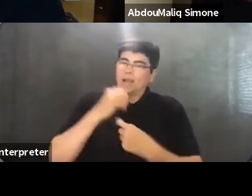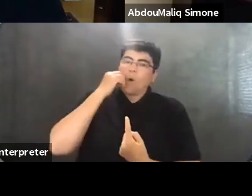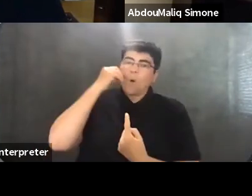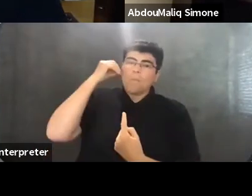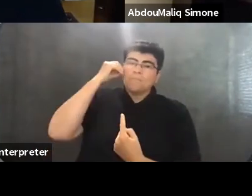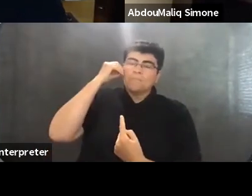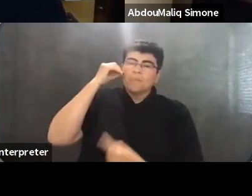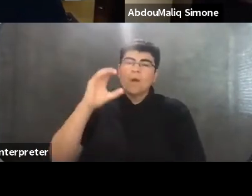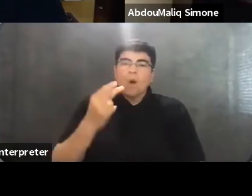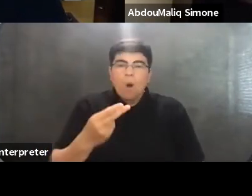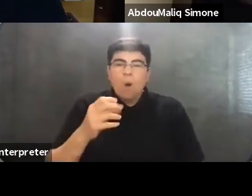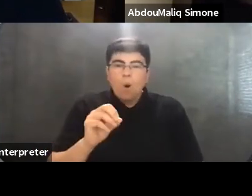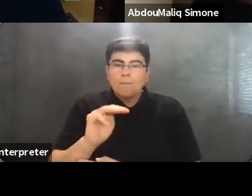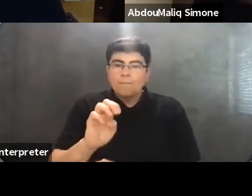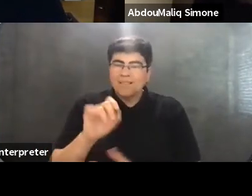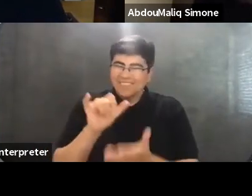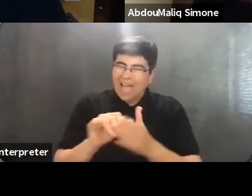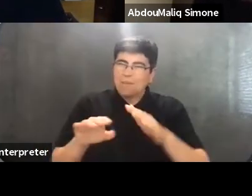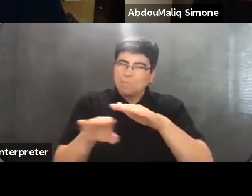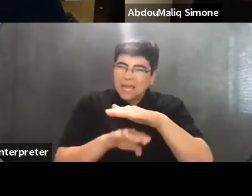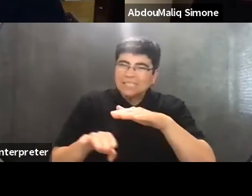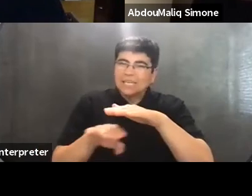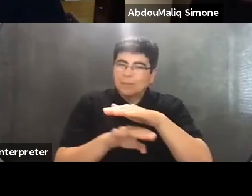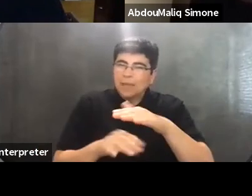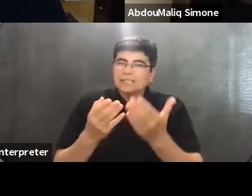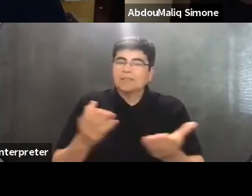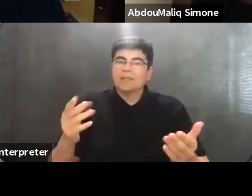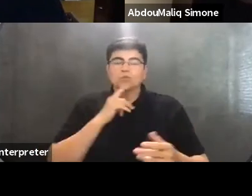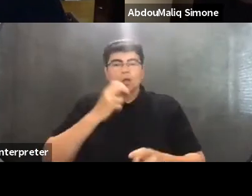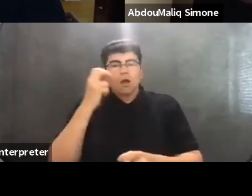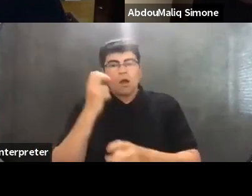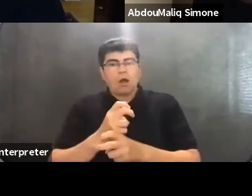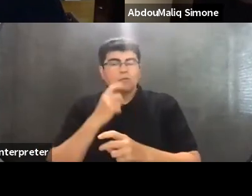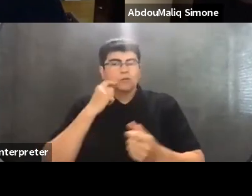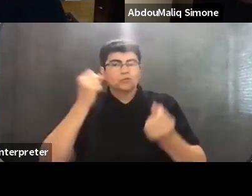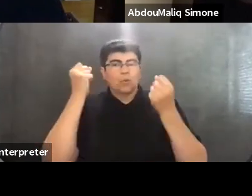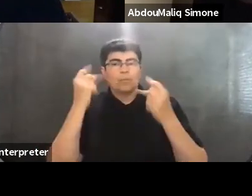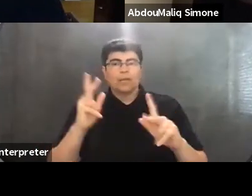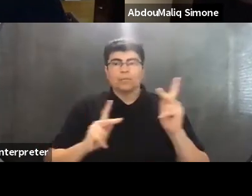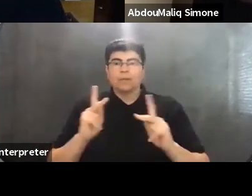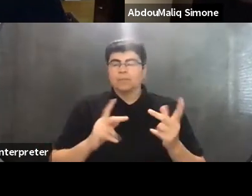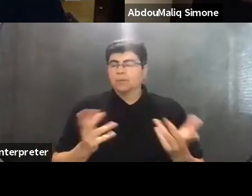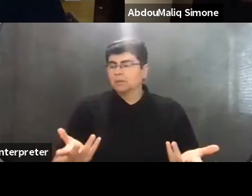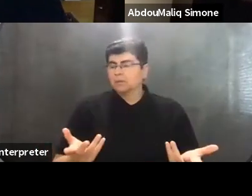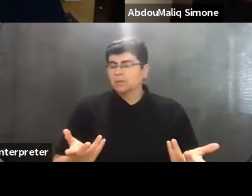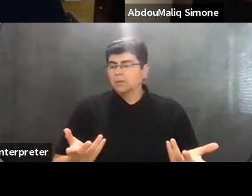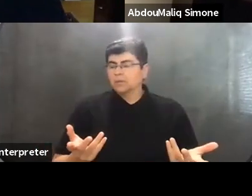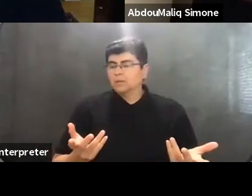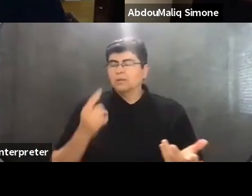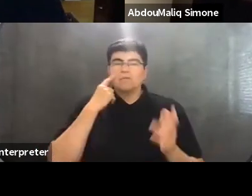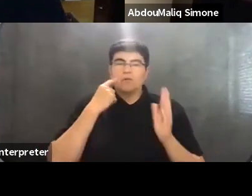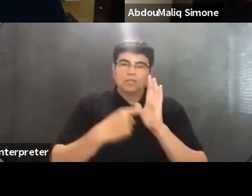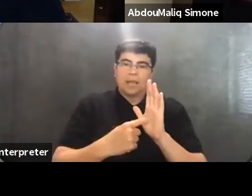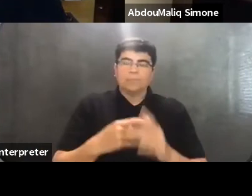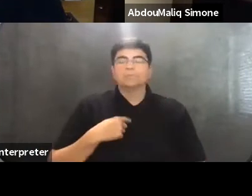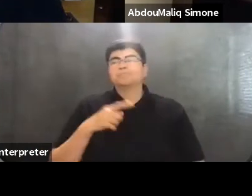that, that basic, basic thing that is so hard for so many people. And that is, uh, for example, in